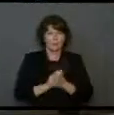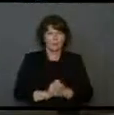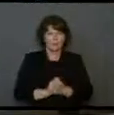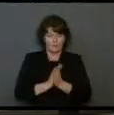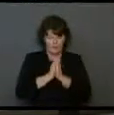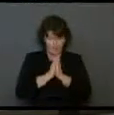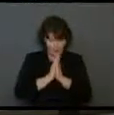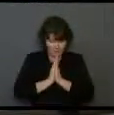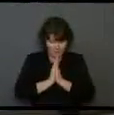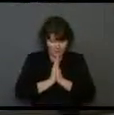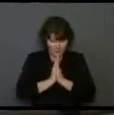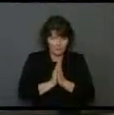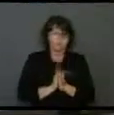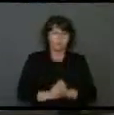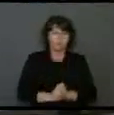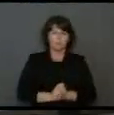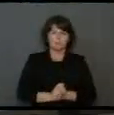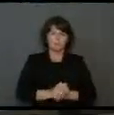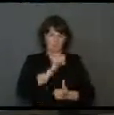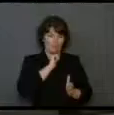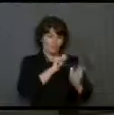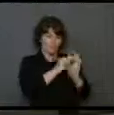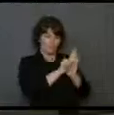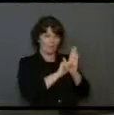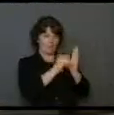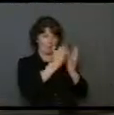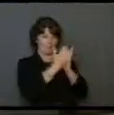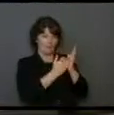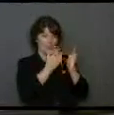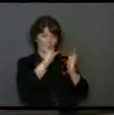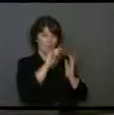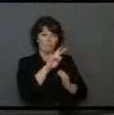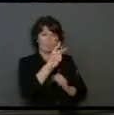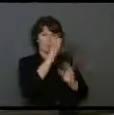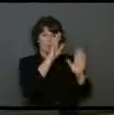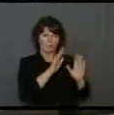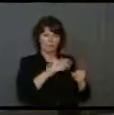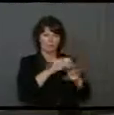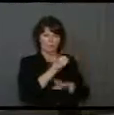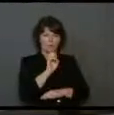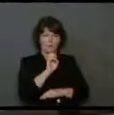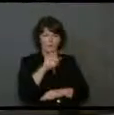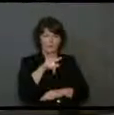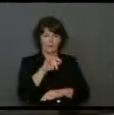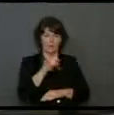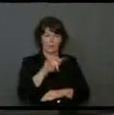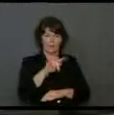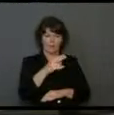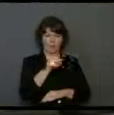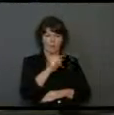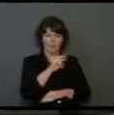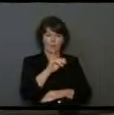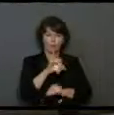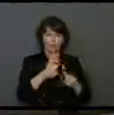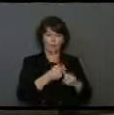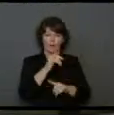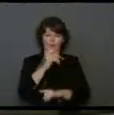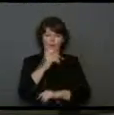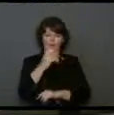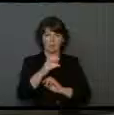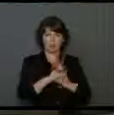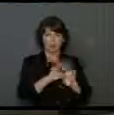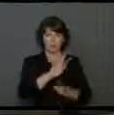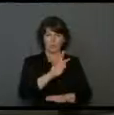Amen. The Old Testament lesson for this second Sunday after Epiphany is from Isaiah 49,